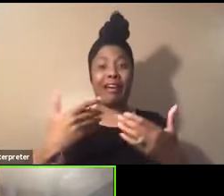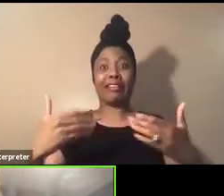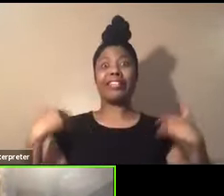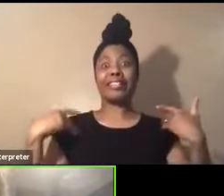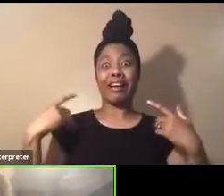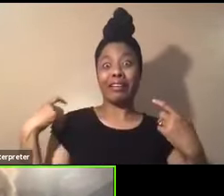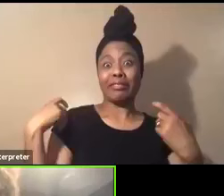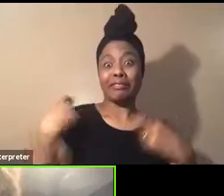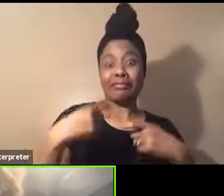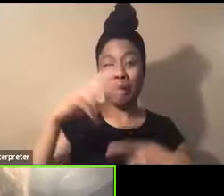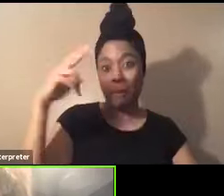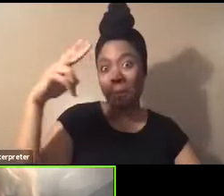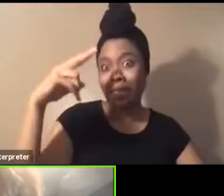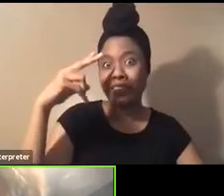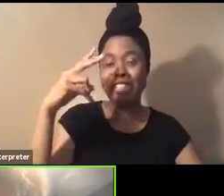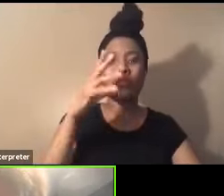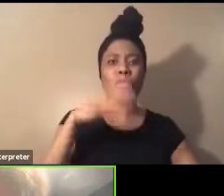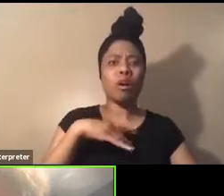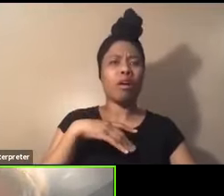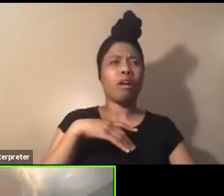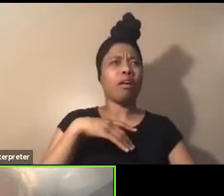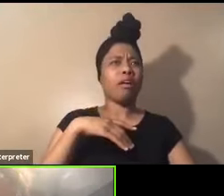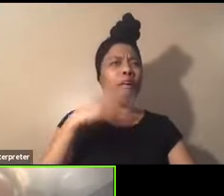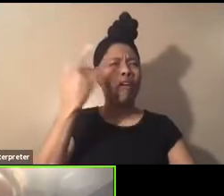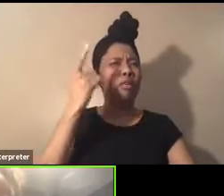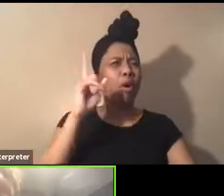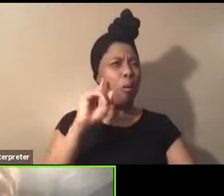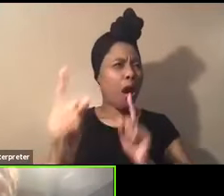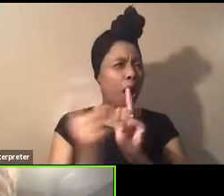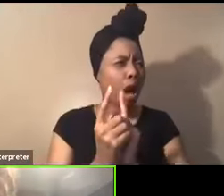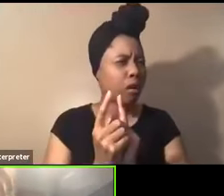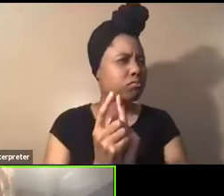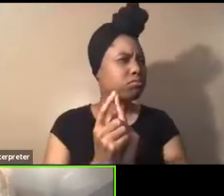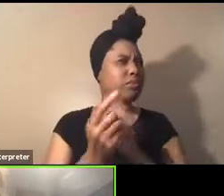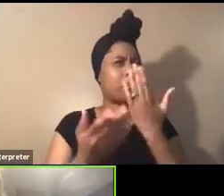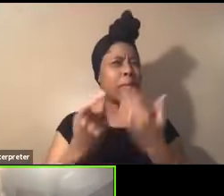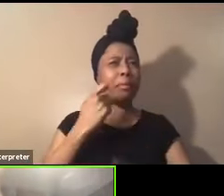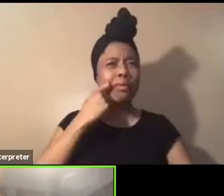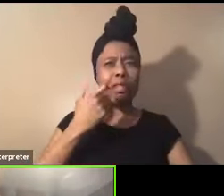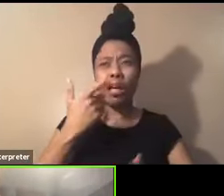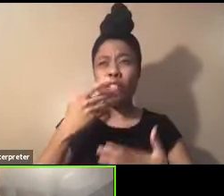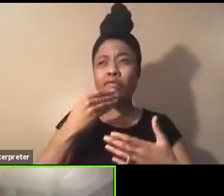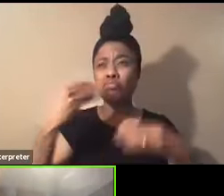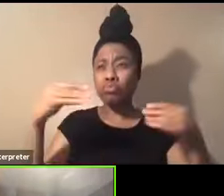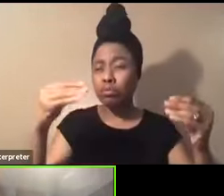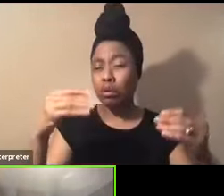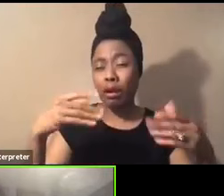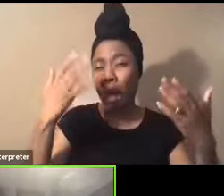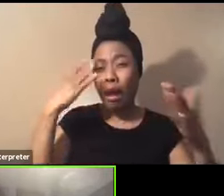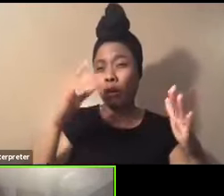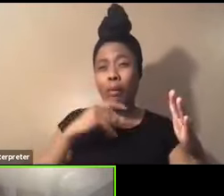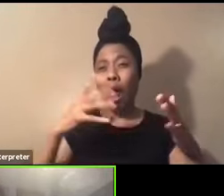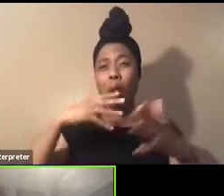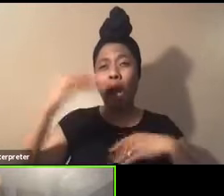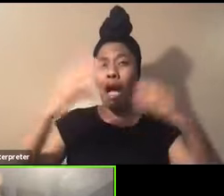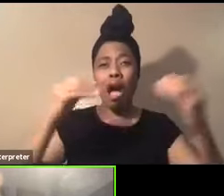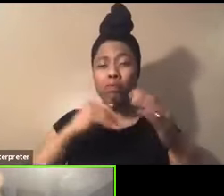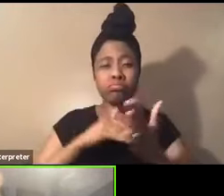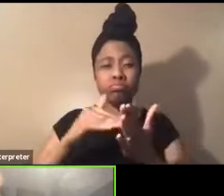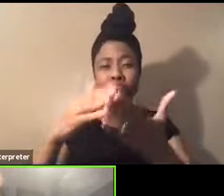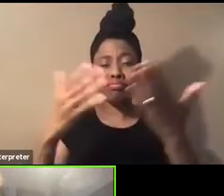that I ran into, I forgot where I was just recently, maybe at this, probably at the grocery store, because I don't go out too much these days,